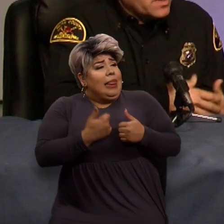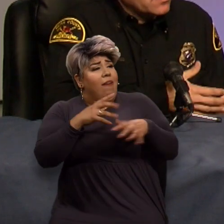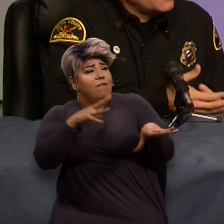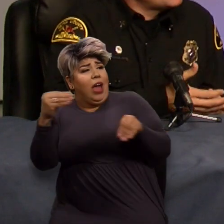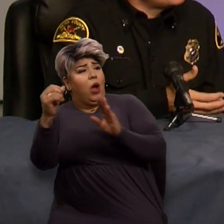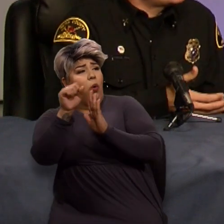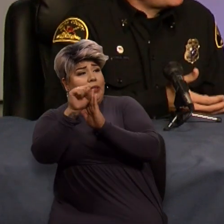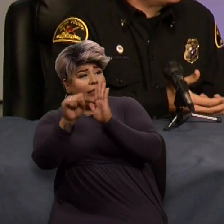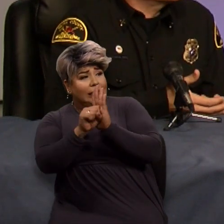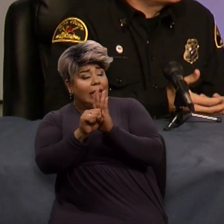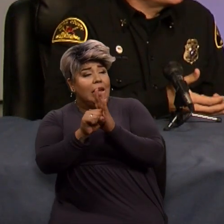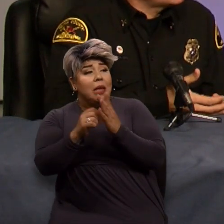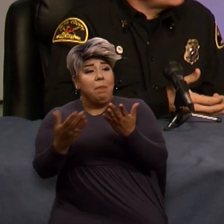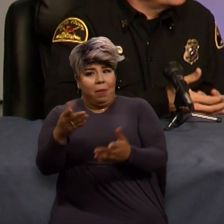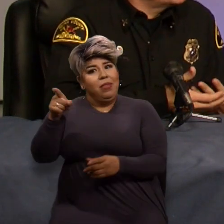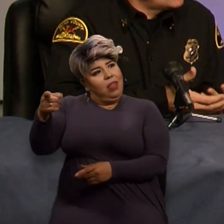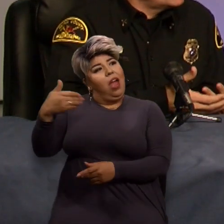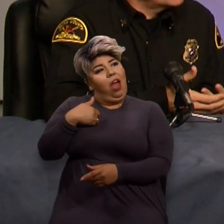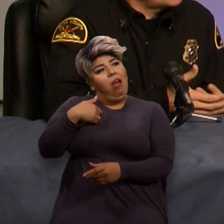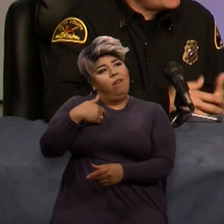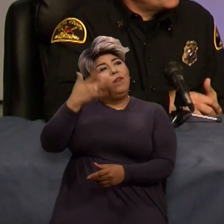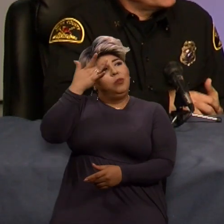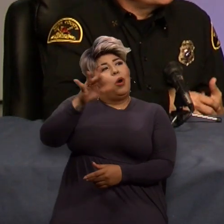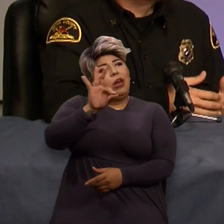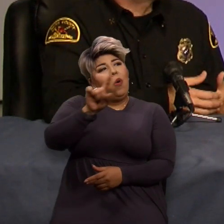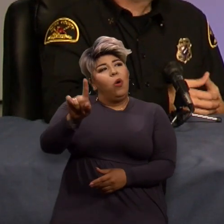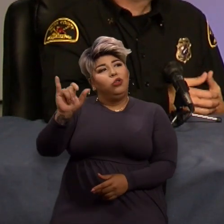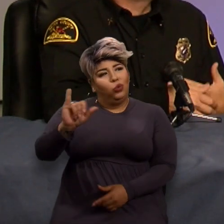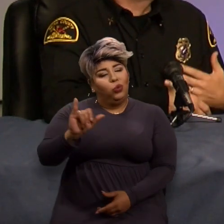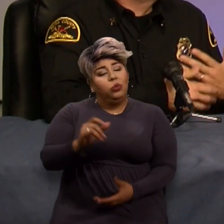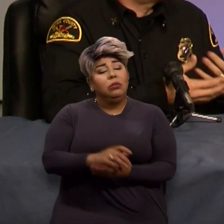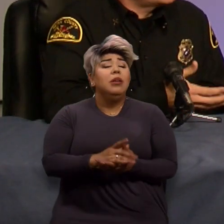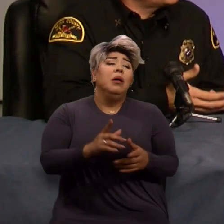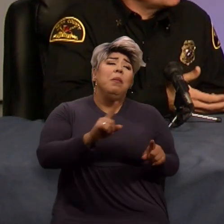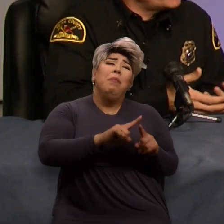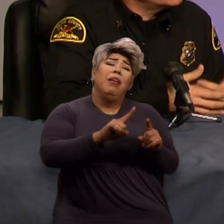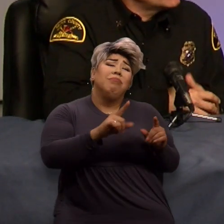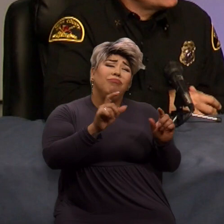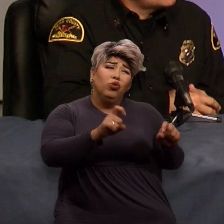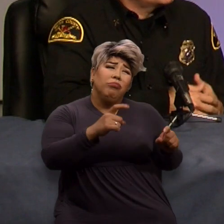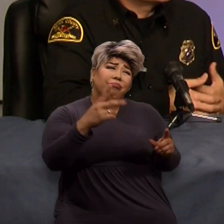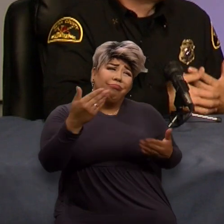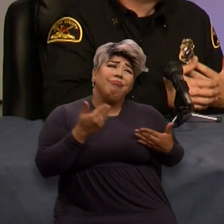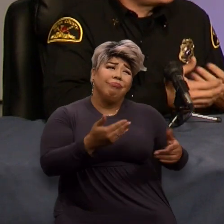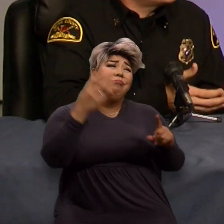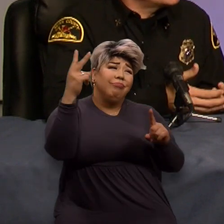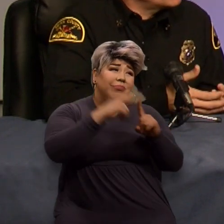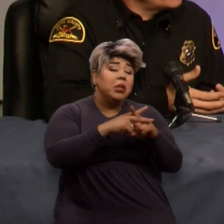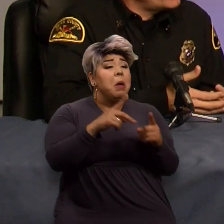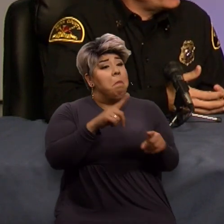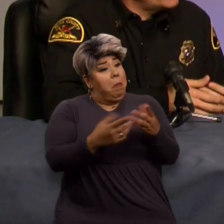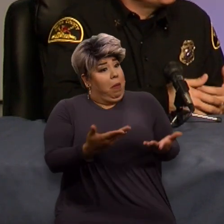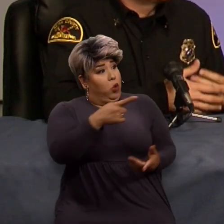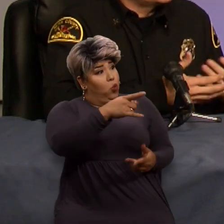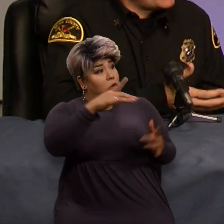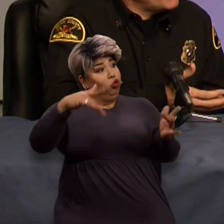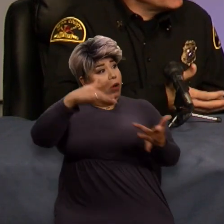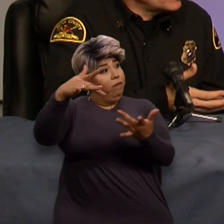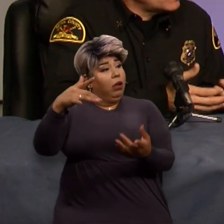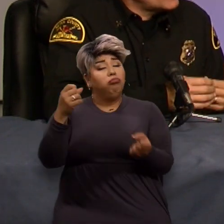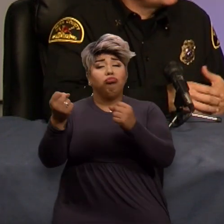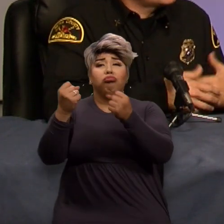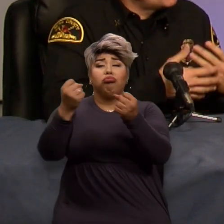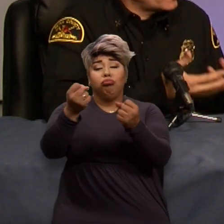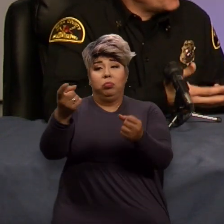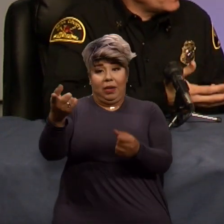somewhere, they may have smart 911. So you want to look at that. But it's still, you should sign up anyways. However, if you're traveling through an area and they